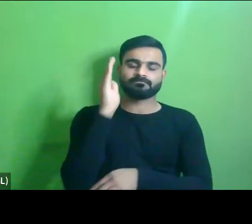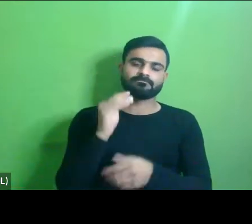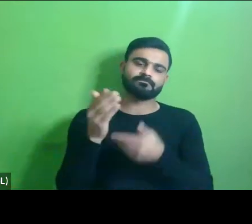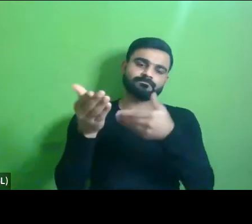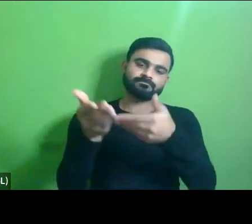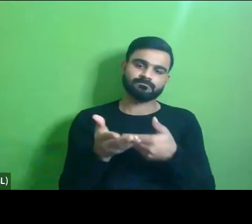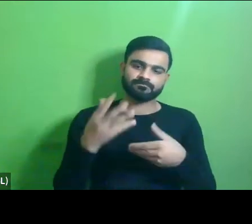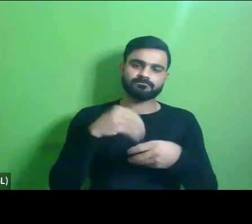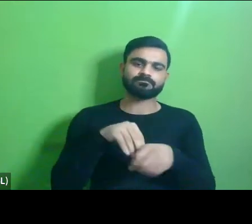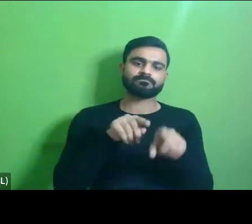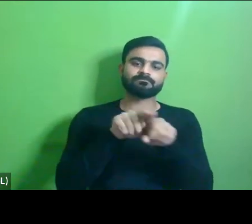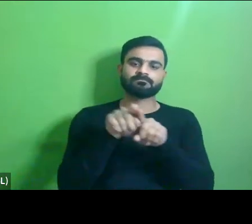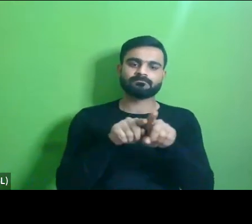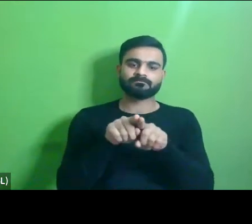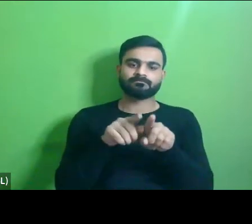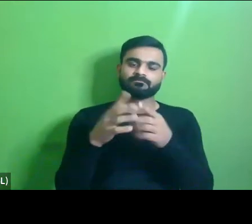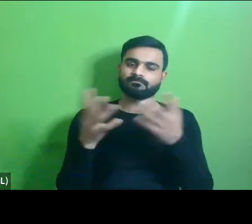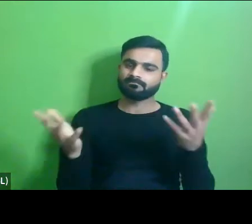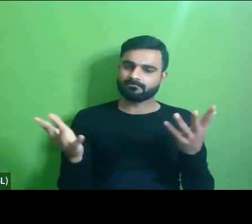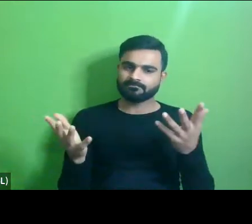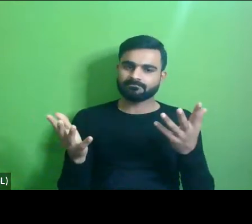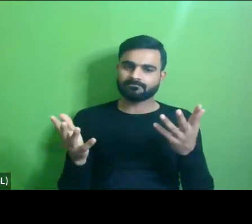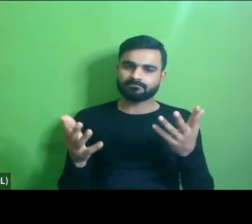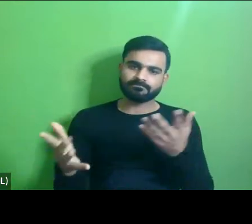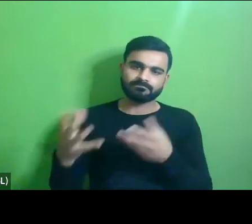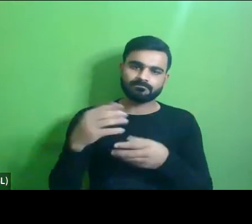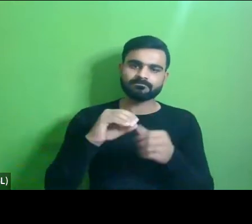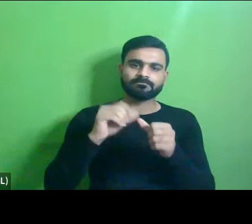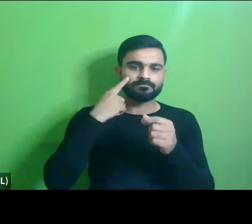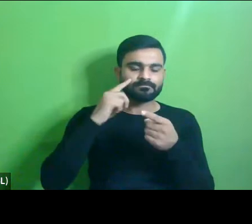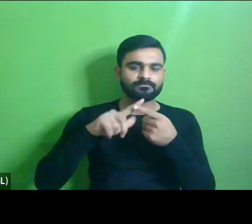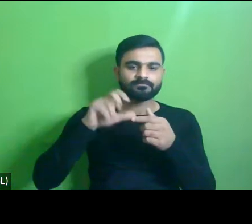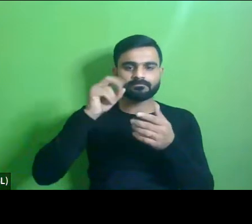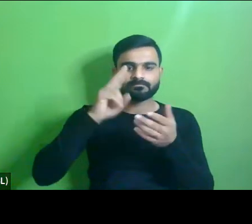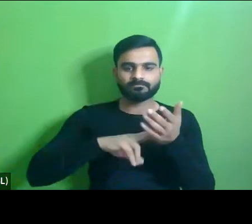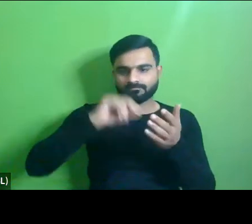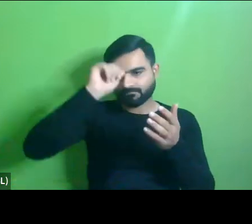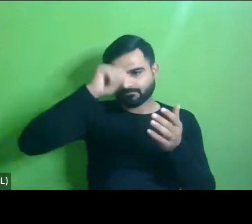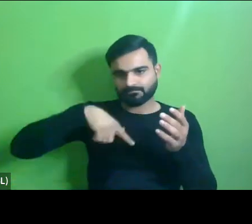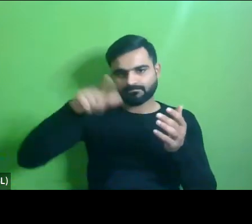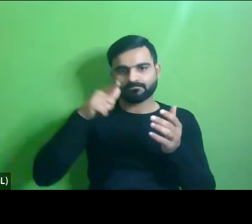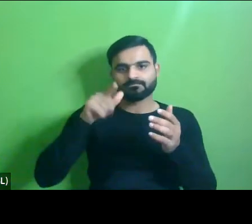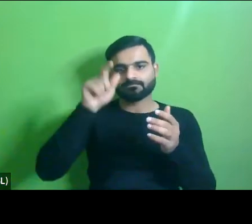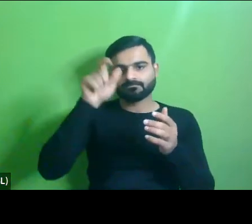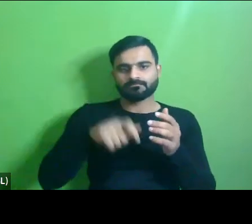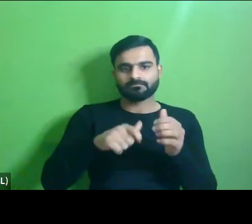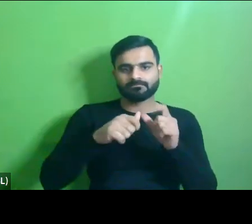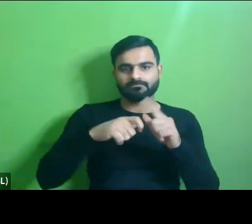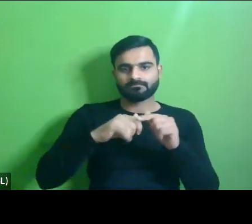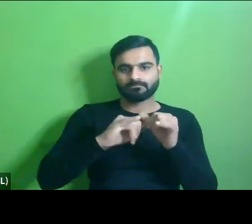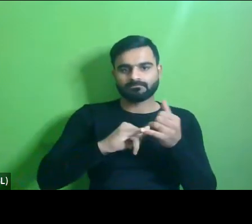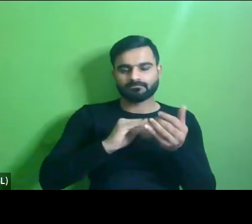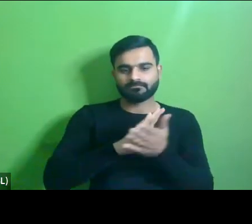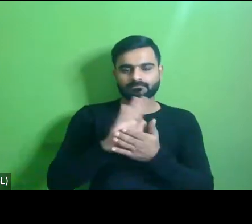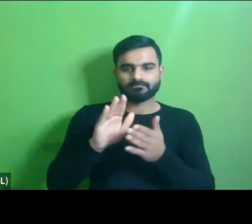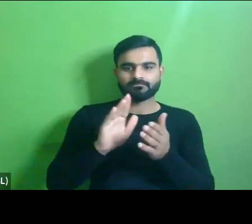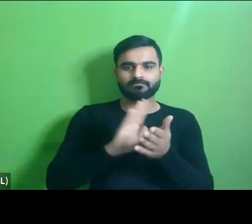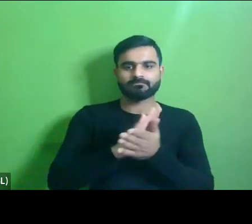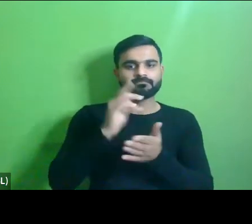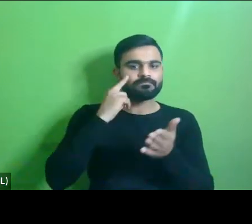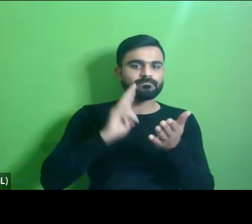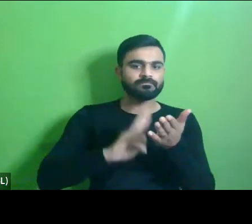examples from the Silicon City of India, Mr. Akash Hingarani,